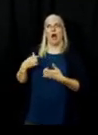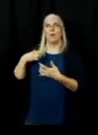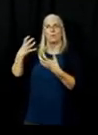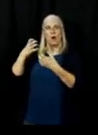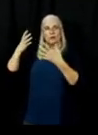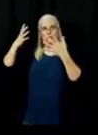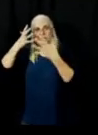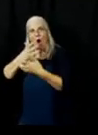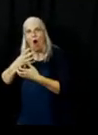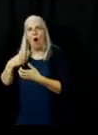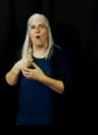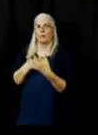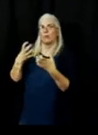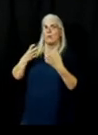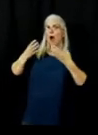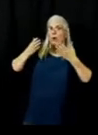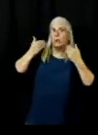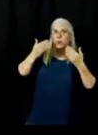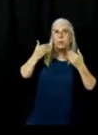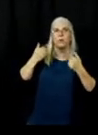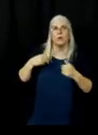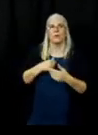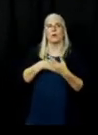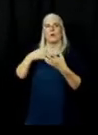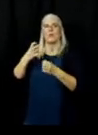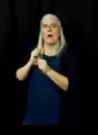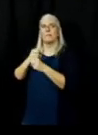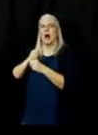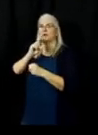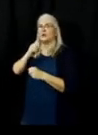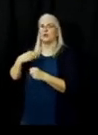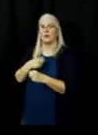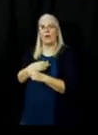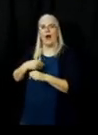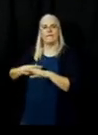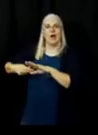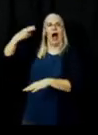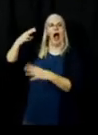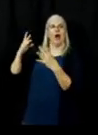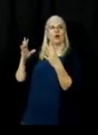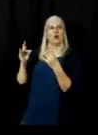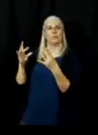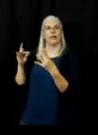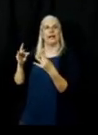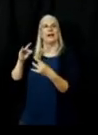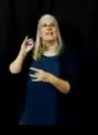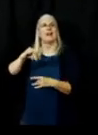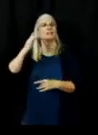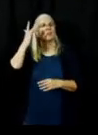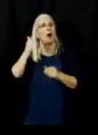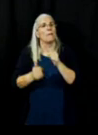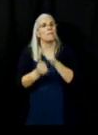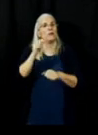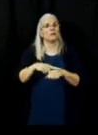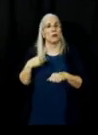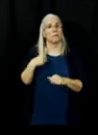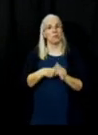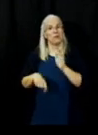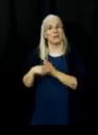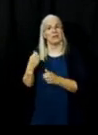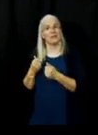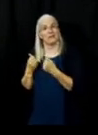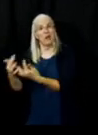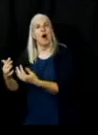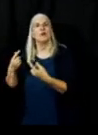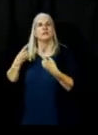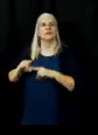the higher humidities that's why the bulk 98% of our firing operations are being done in the evening and overnight